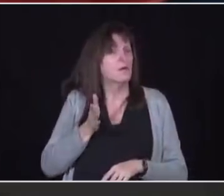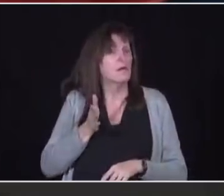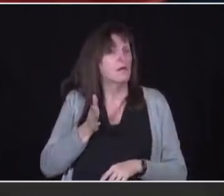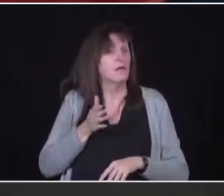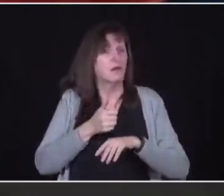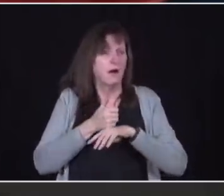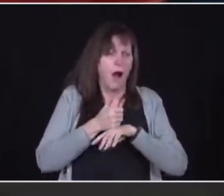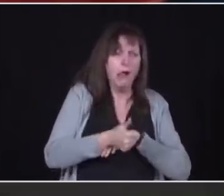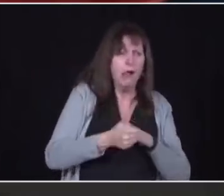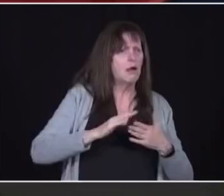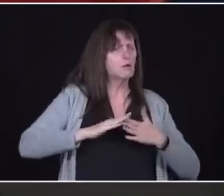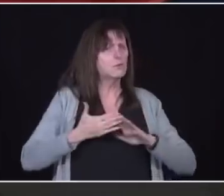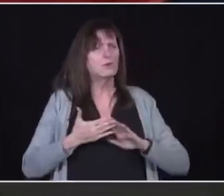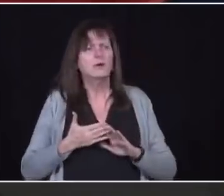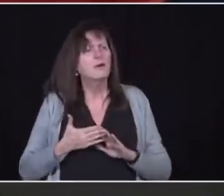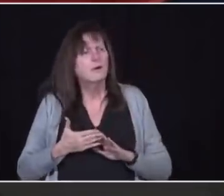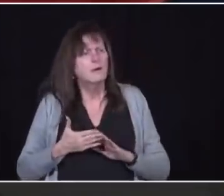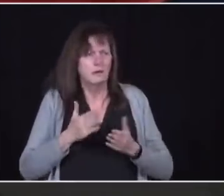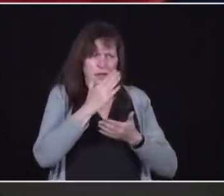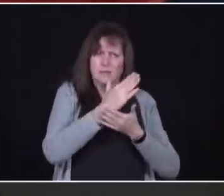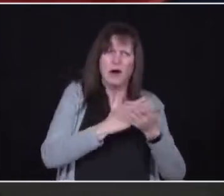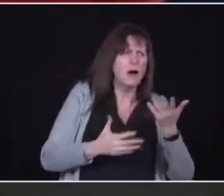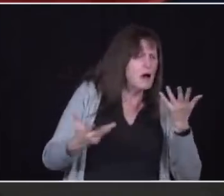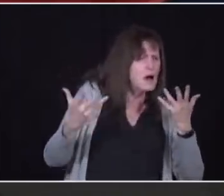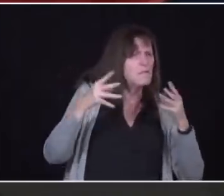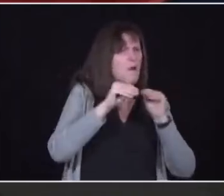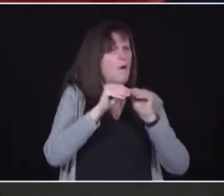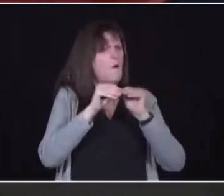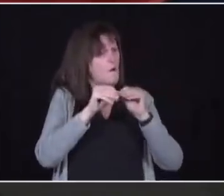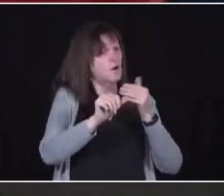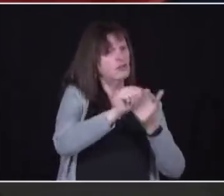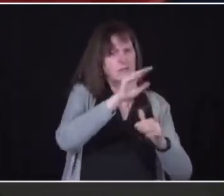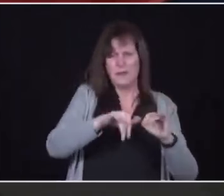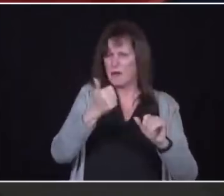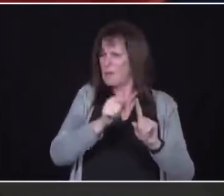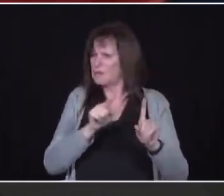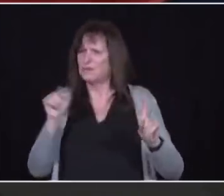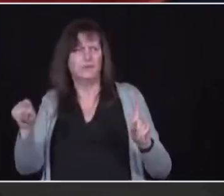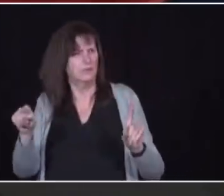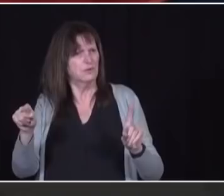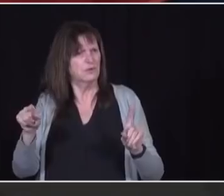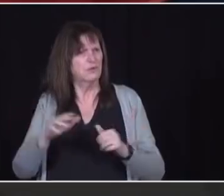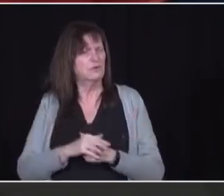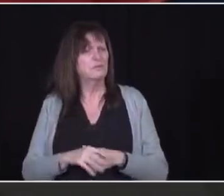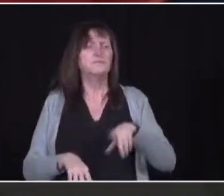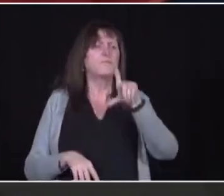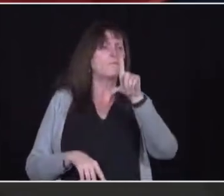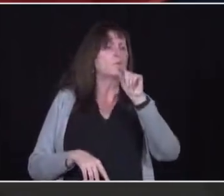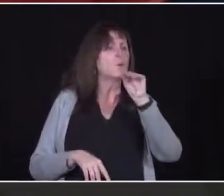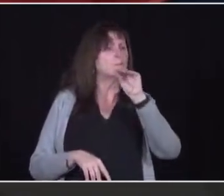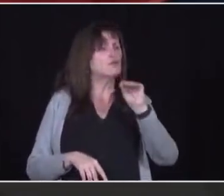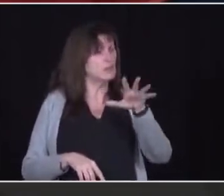bigger battle than others. 20% of the province has 80% of